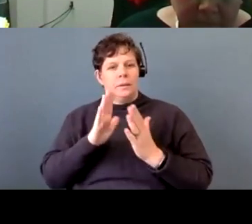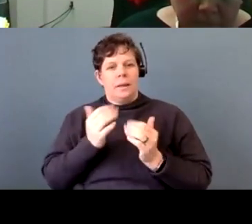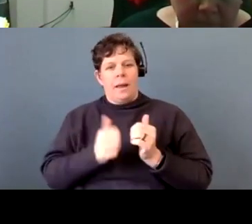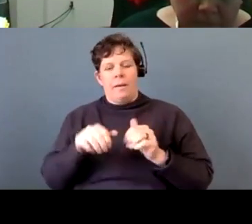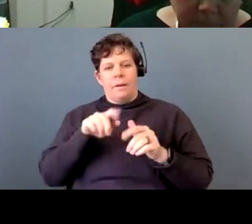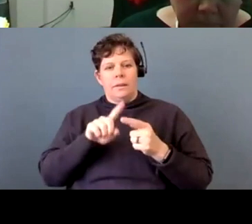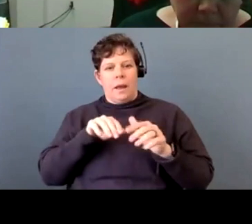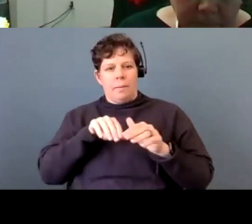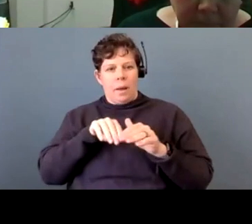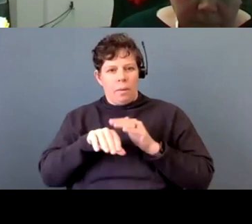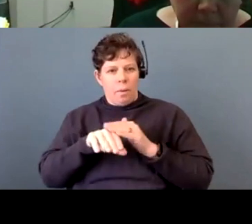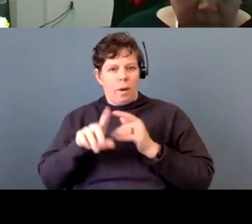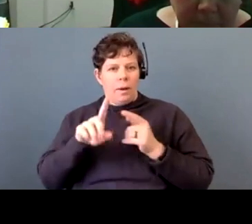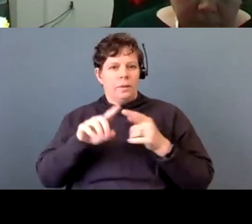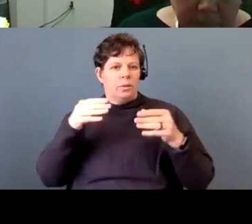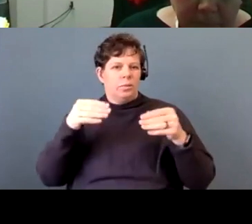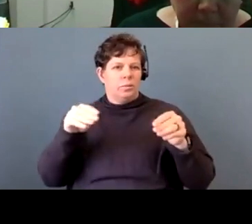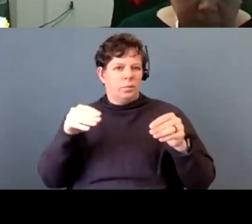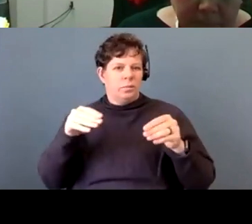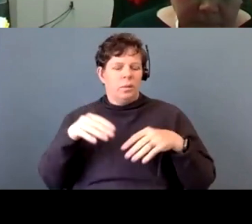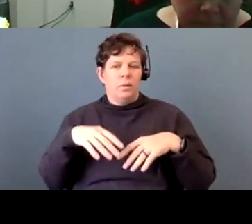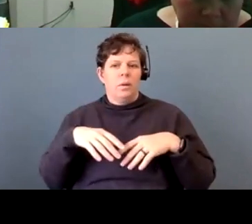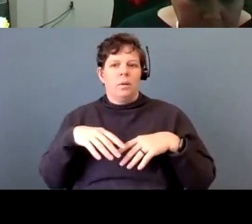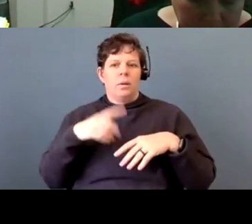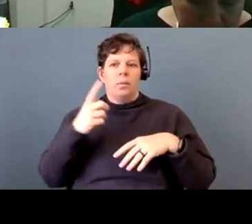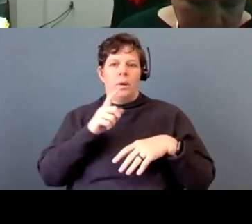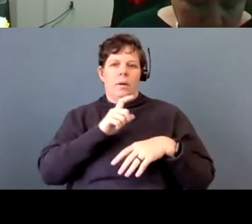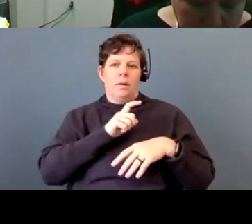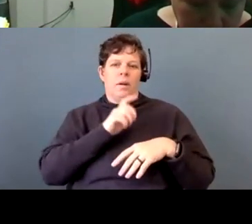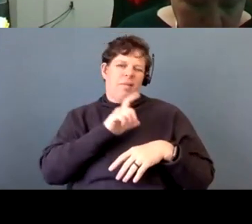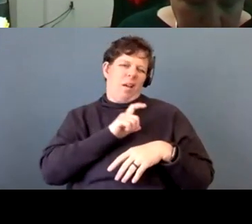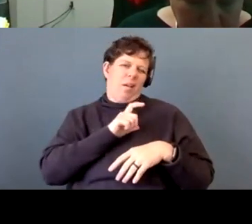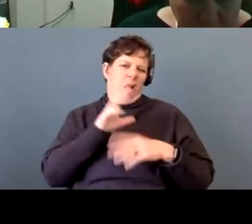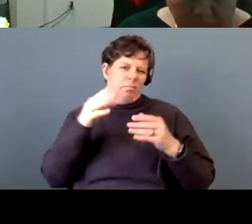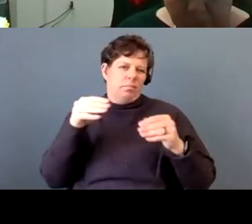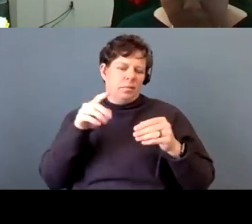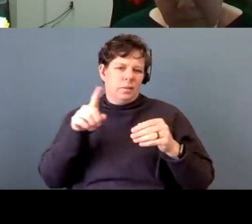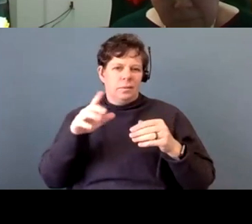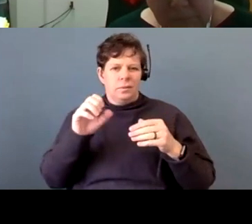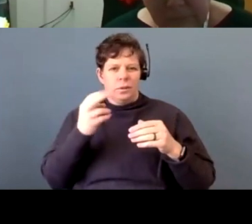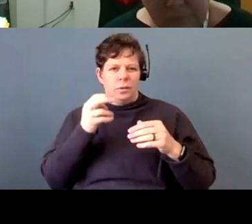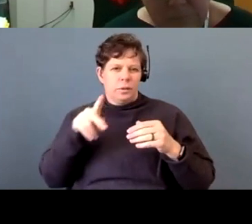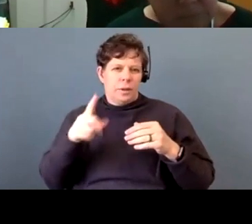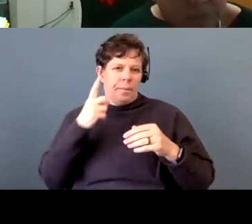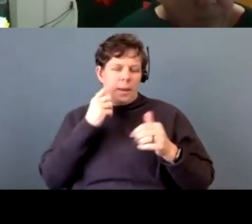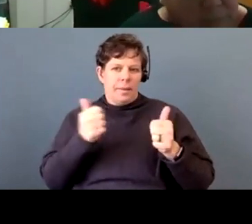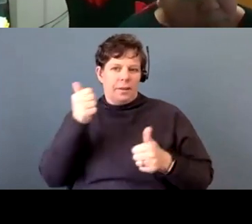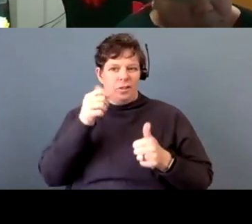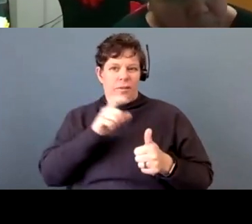I had one of the officers tell me that, and he was the chief of police at that time.